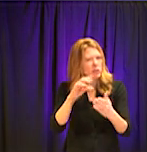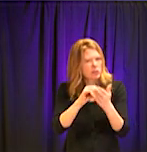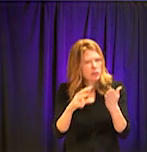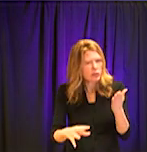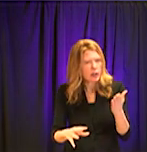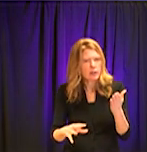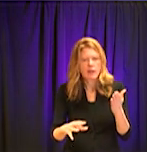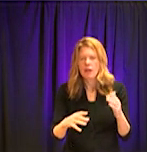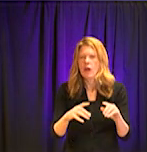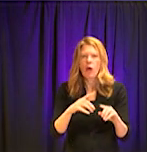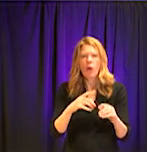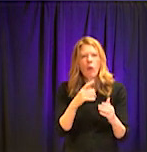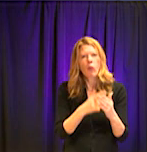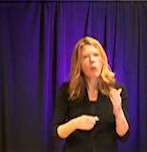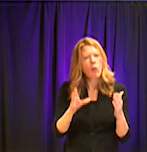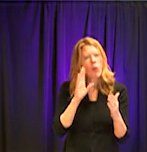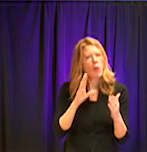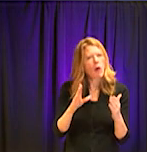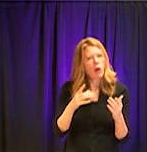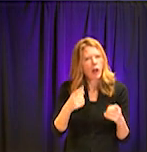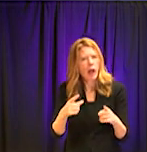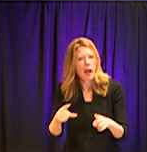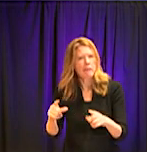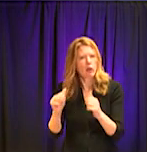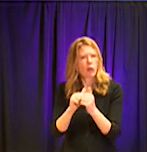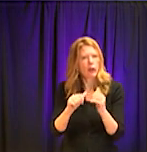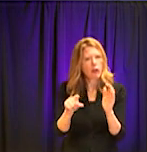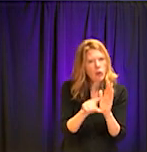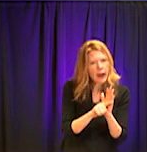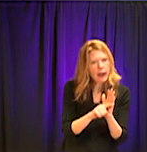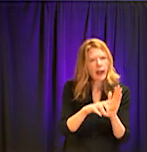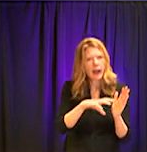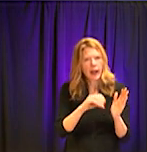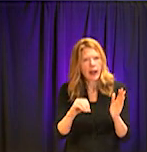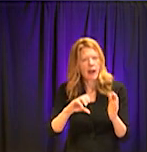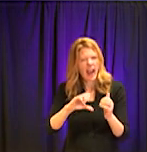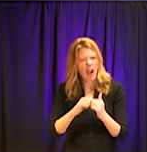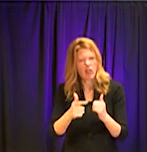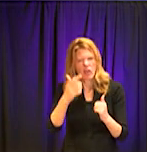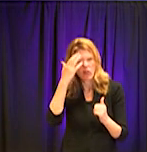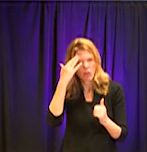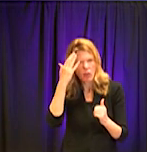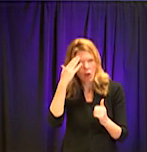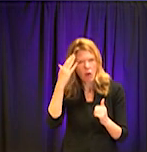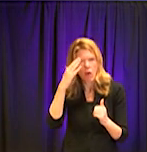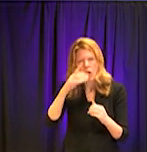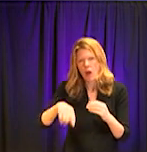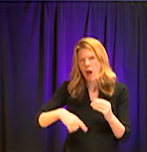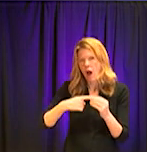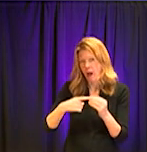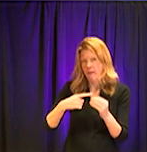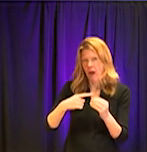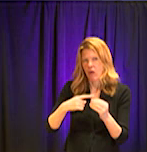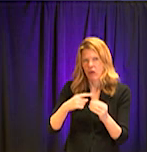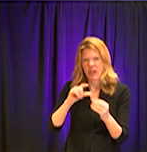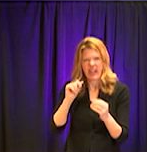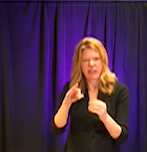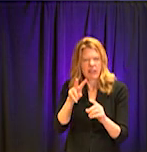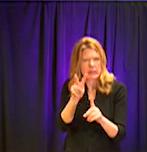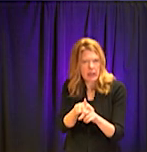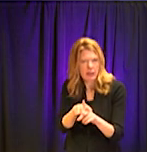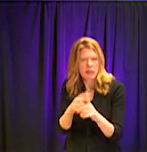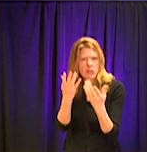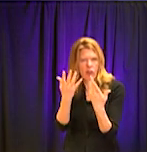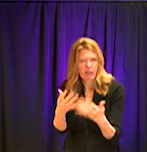be the appropriate protocol for turning in assignments? And the second question is, what are the plans for graduation for the DeKalb school district?